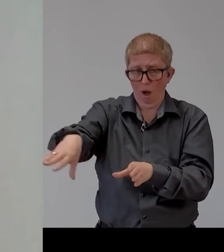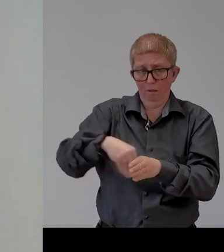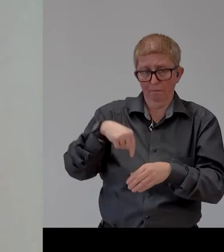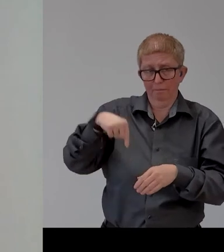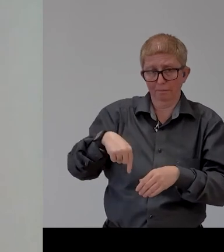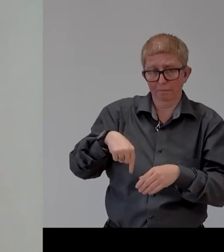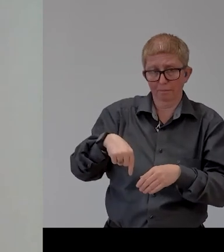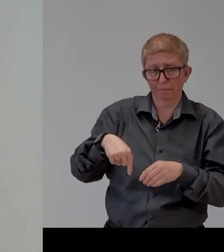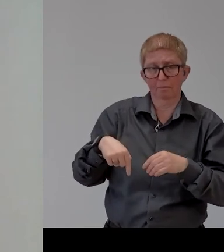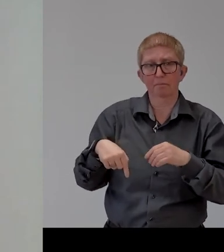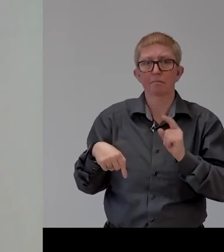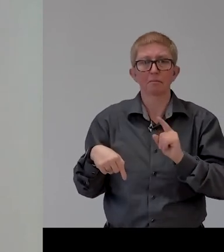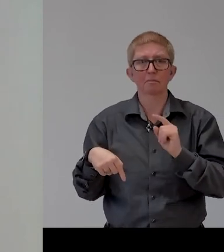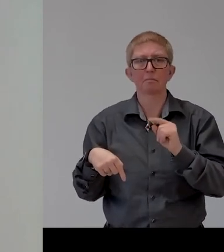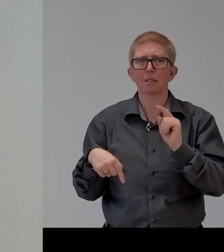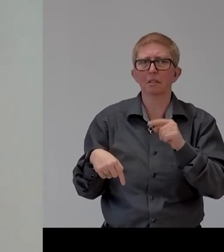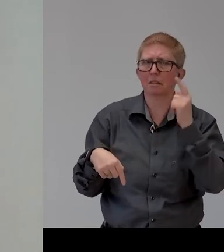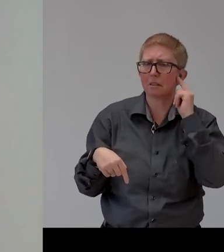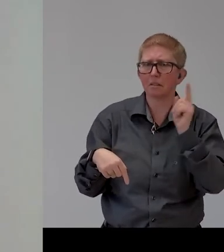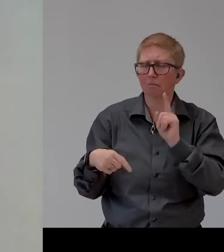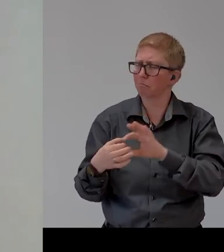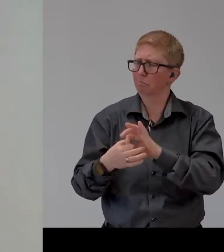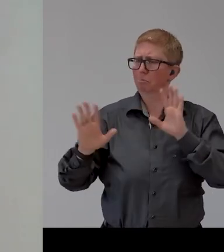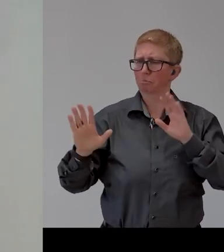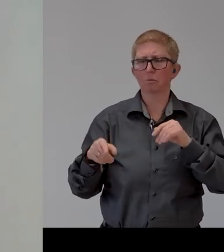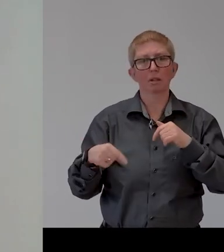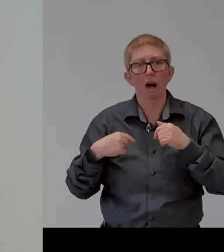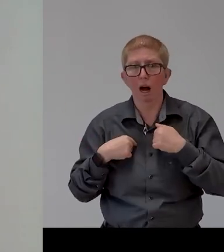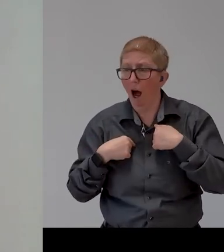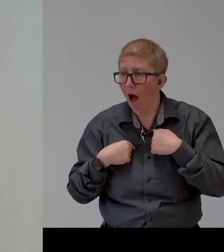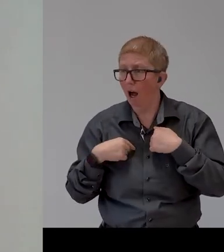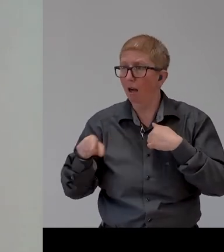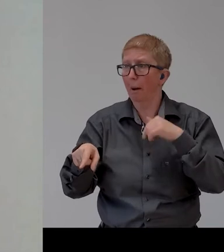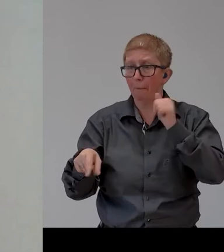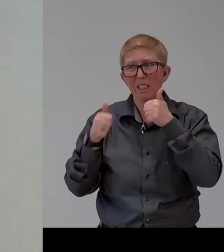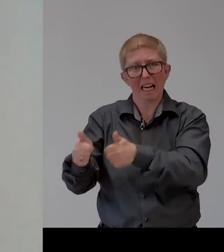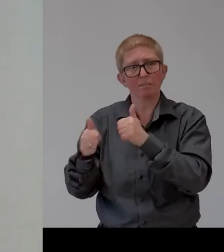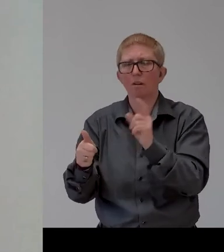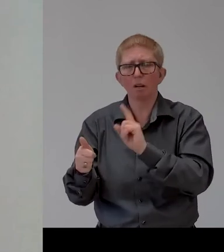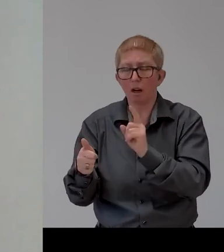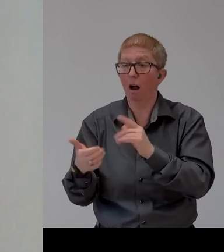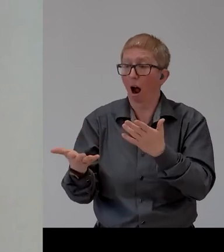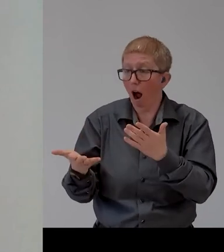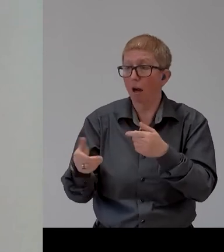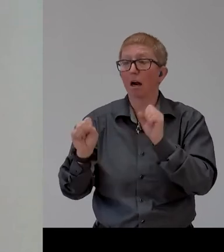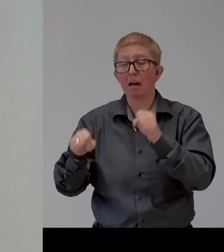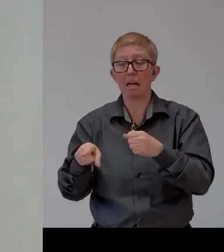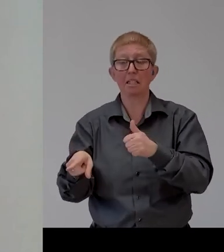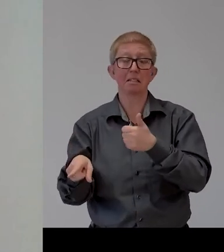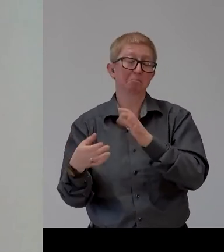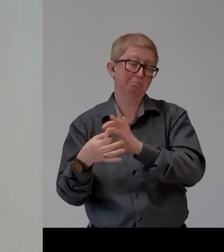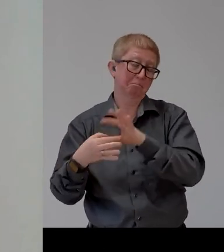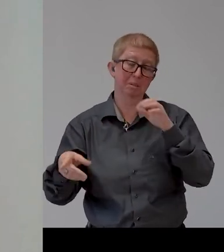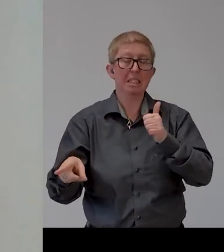do in our own way what what we want to ask for help uh it is our uh it is the person with disabilities responsibility to explain